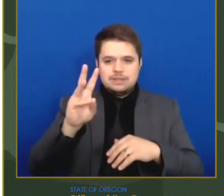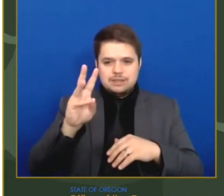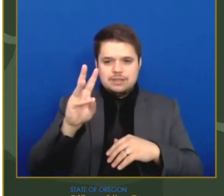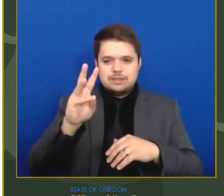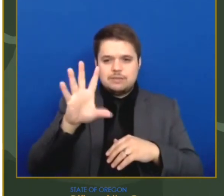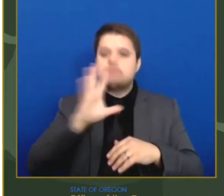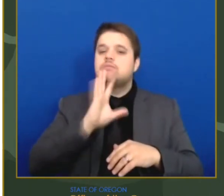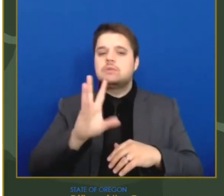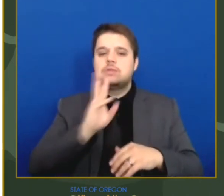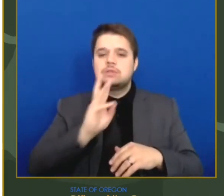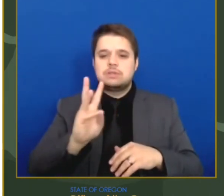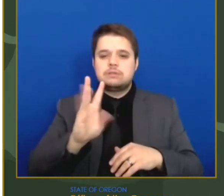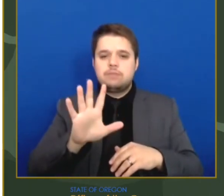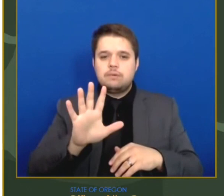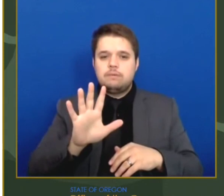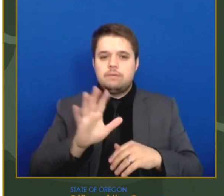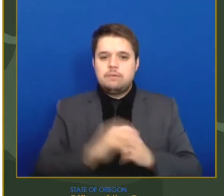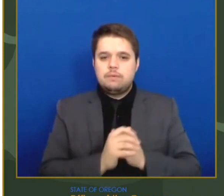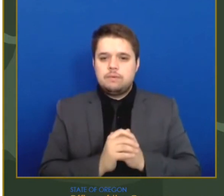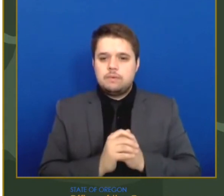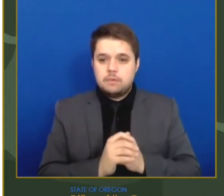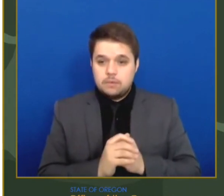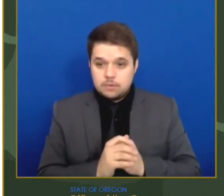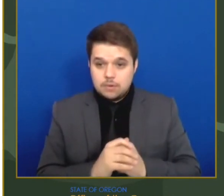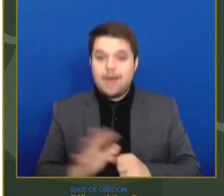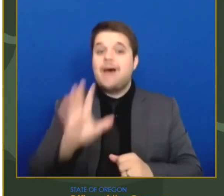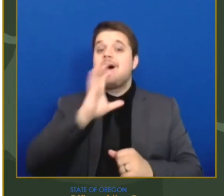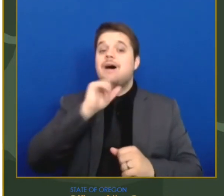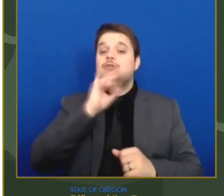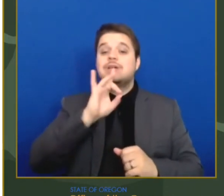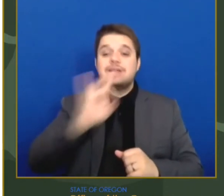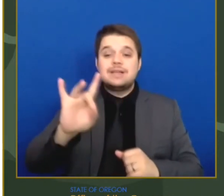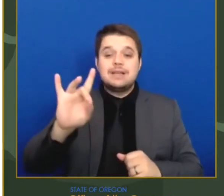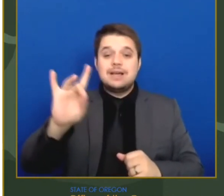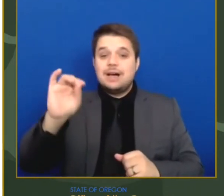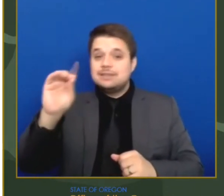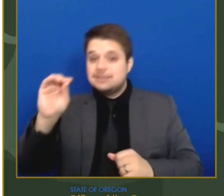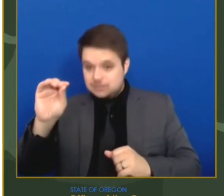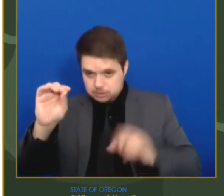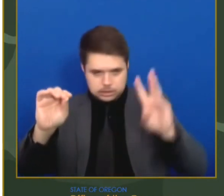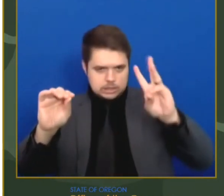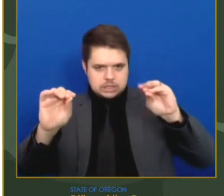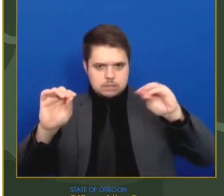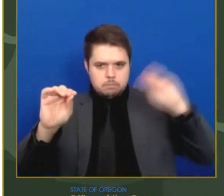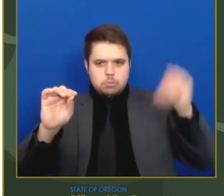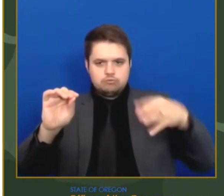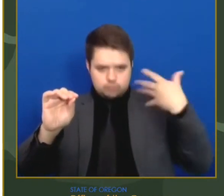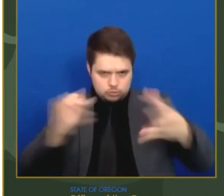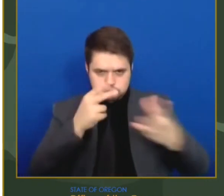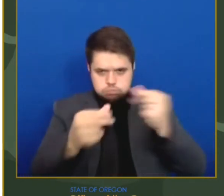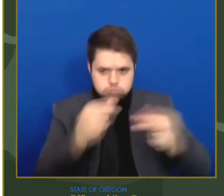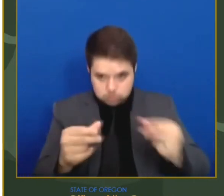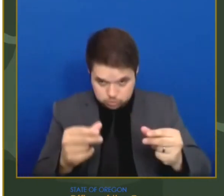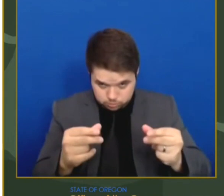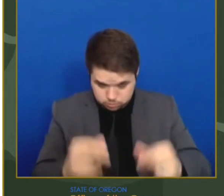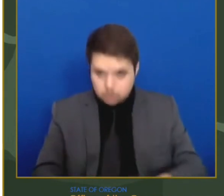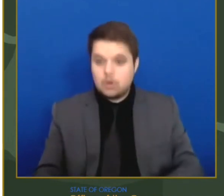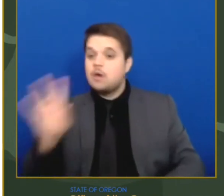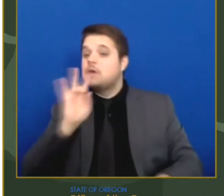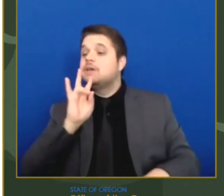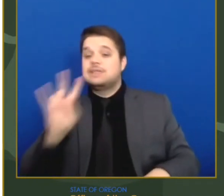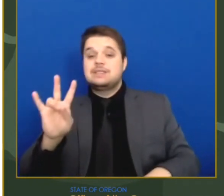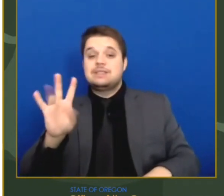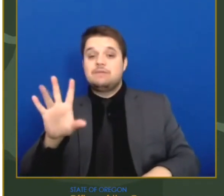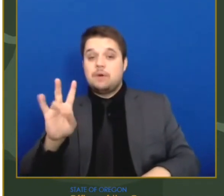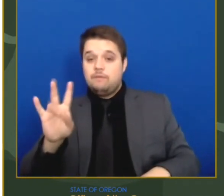10 Oregonians who are 80 or older and more than half of people 75 and older. By the end of March, we expect we will have vaccinated eight in 10